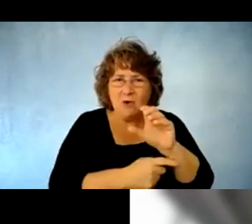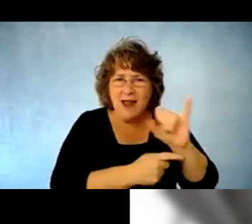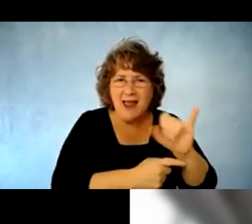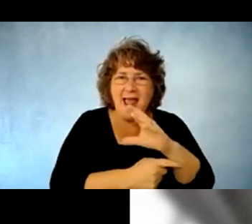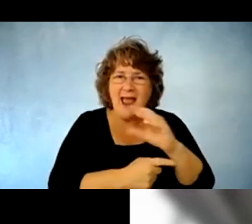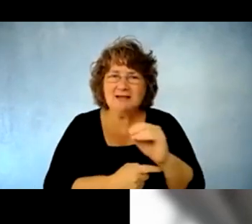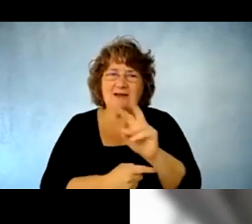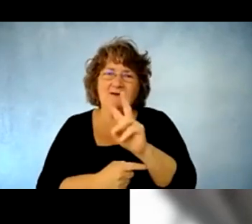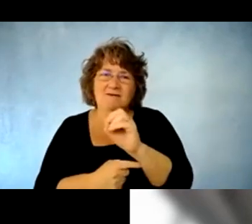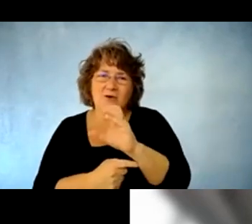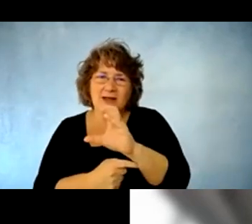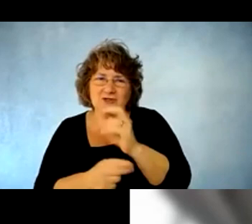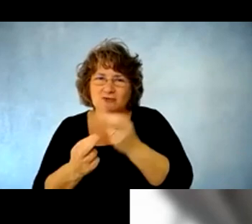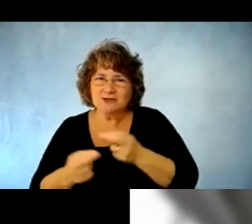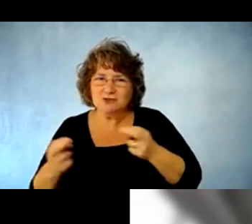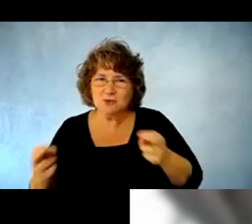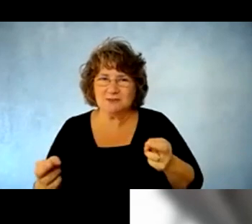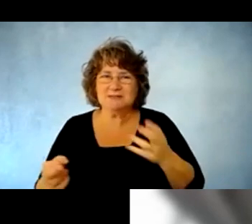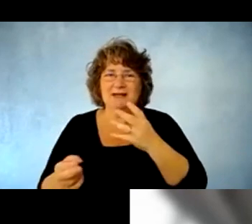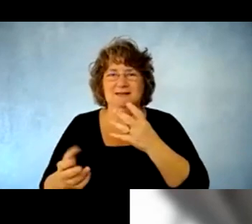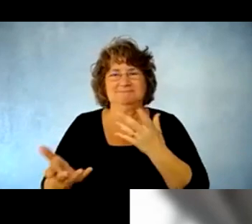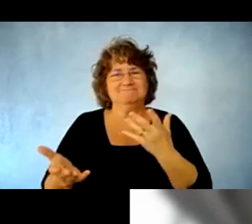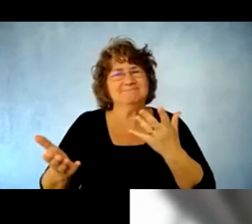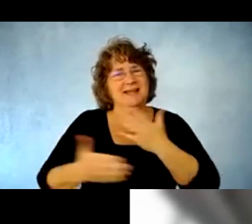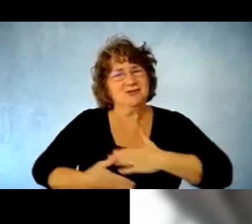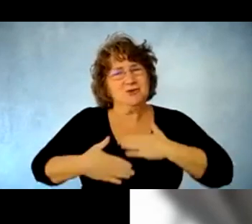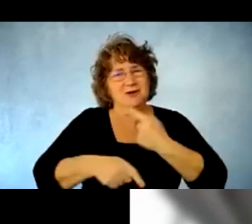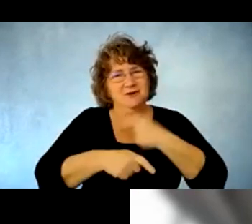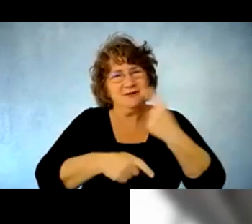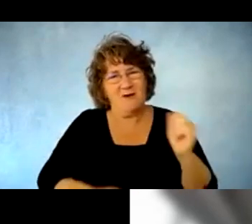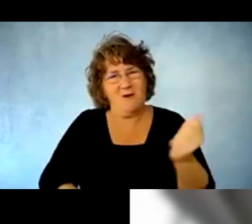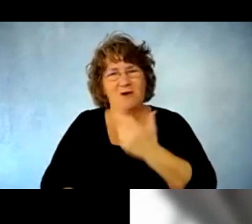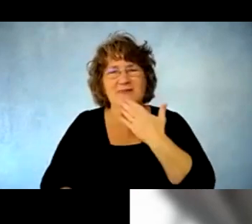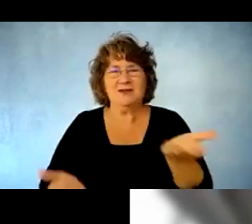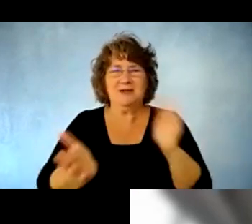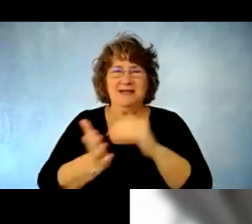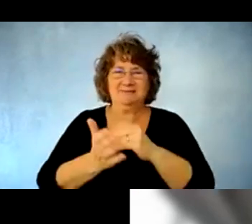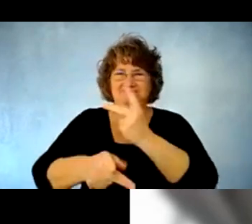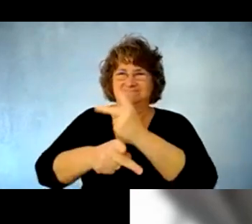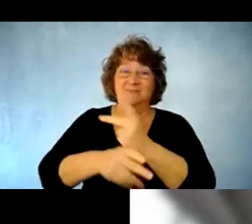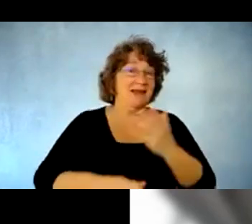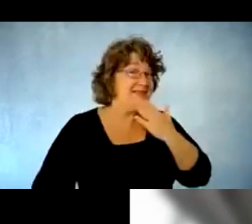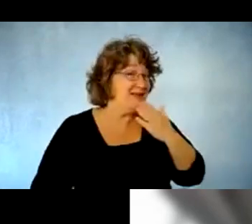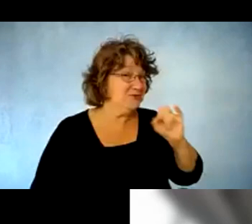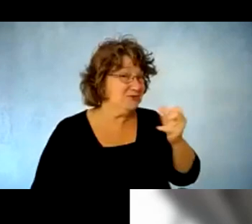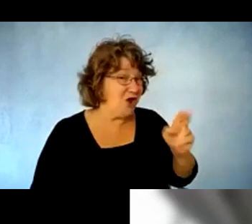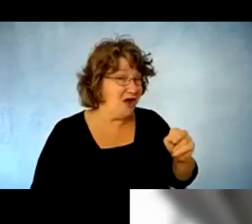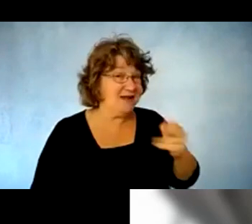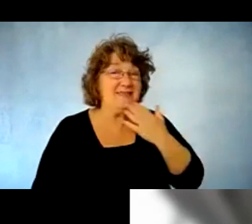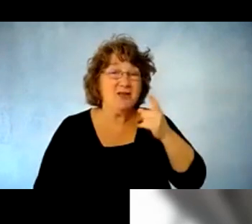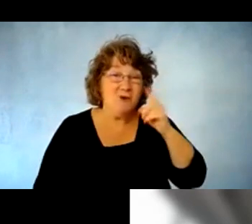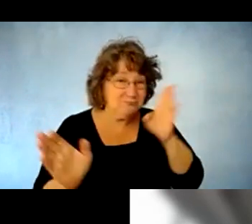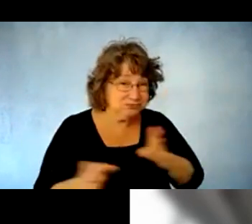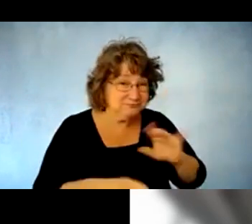facilitation um have a great day everyone and thank you again take care thanks john and thank you for organizing john